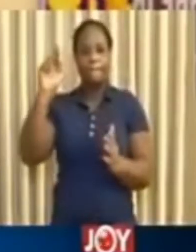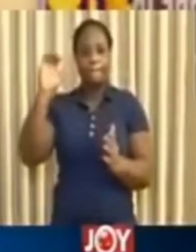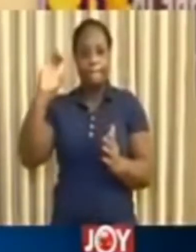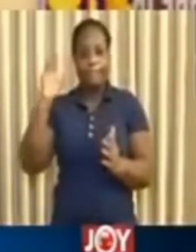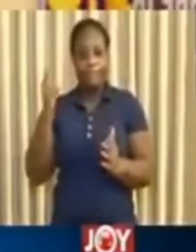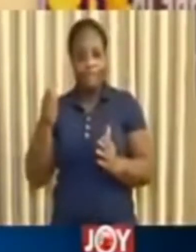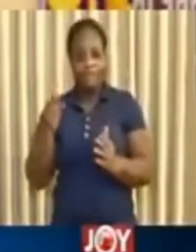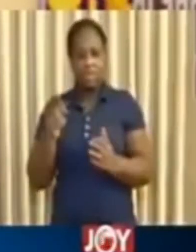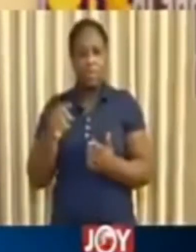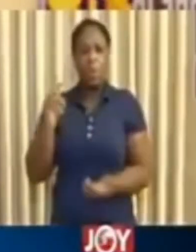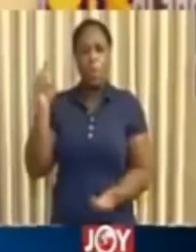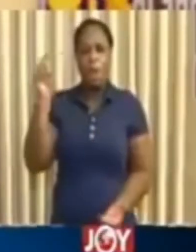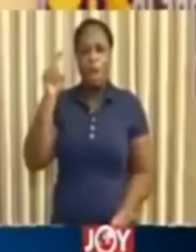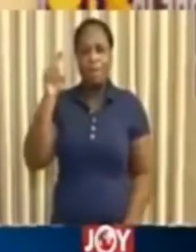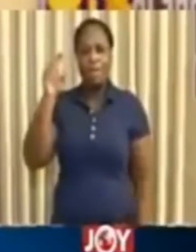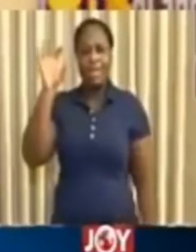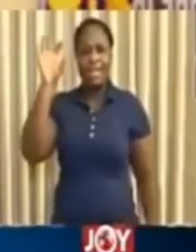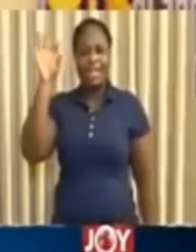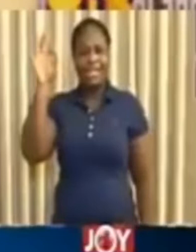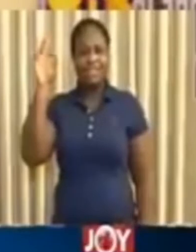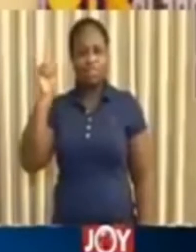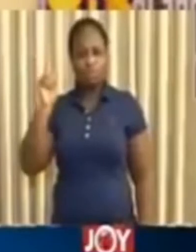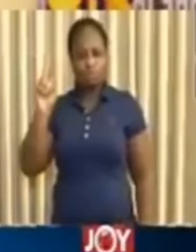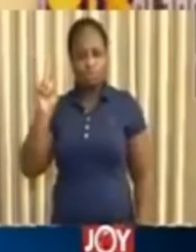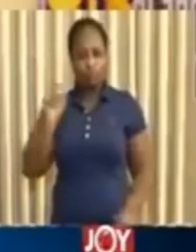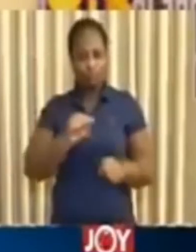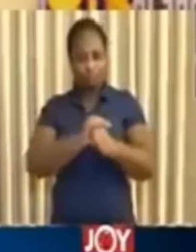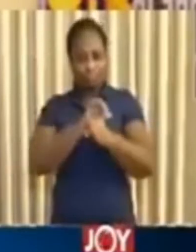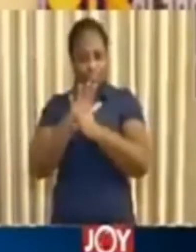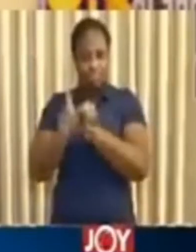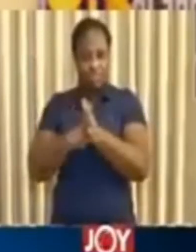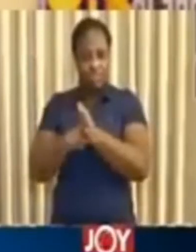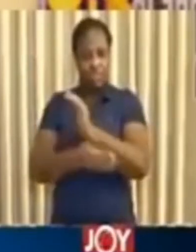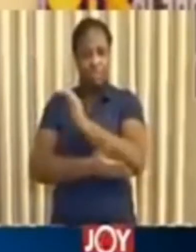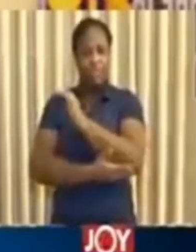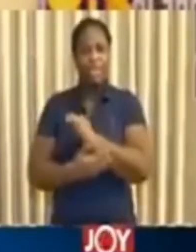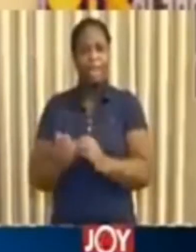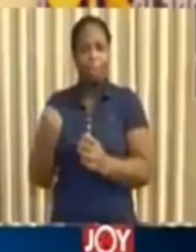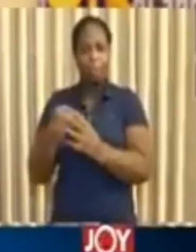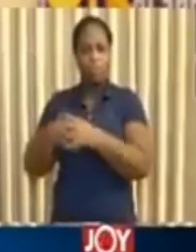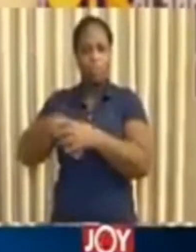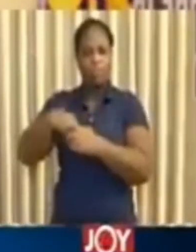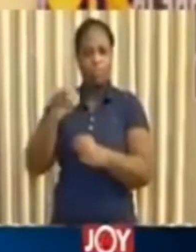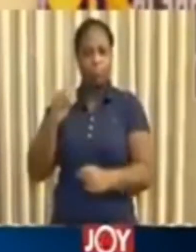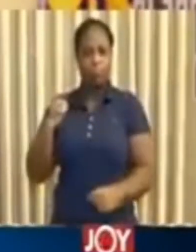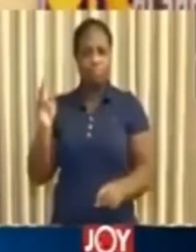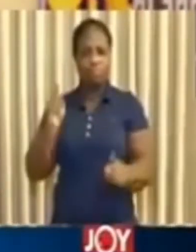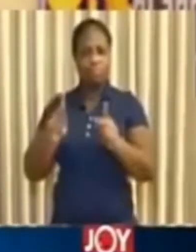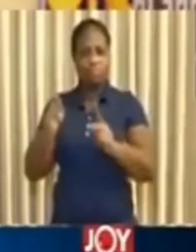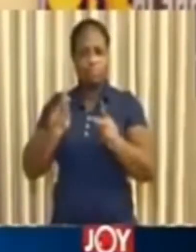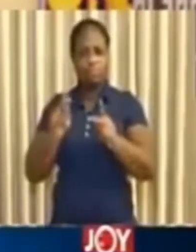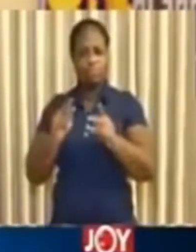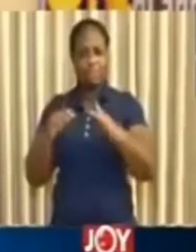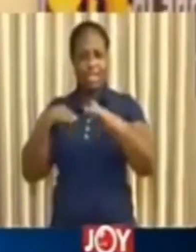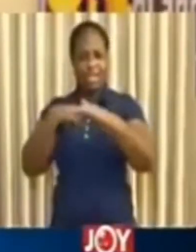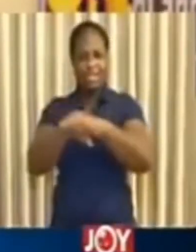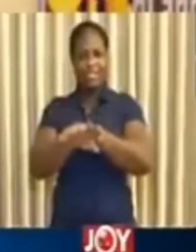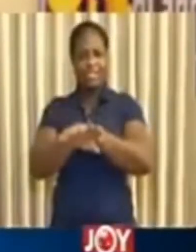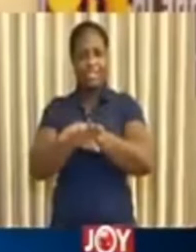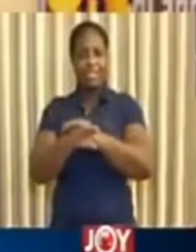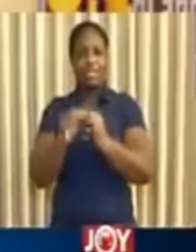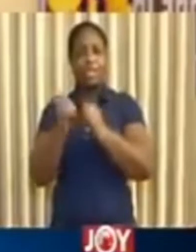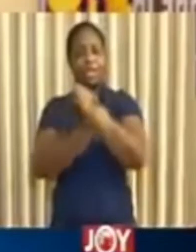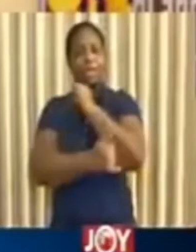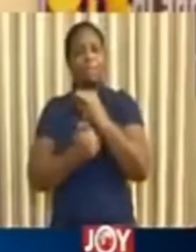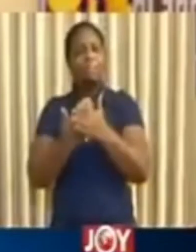One hundred and ninety-two of the cases came from travelers who entered the country before the closure